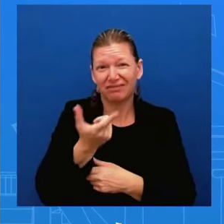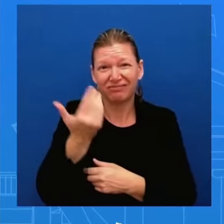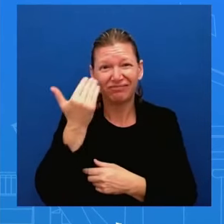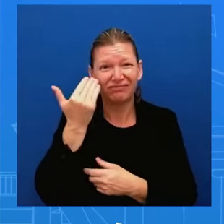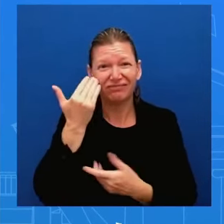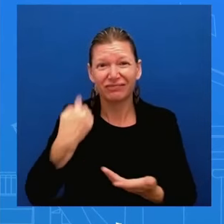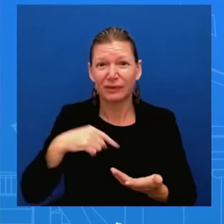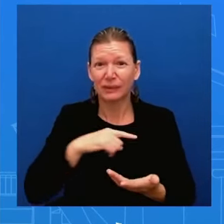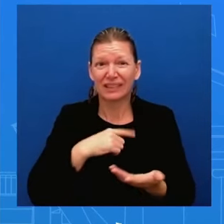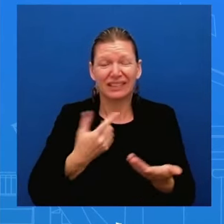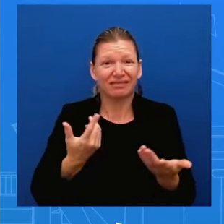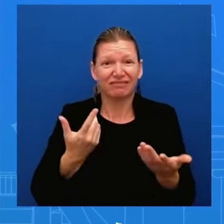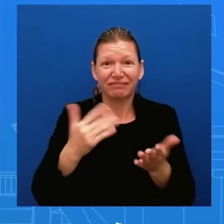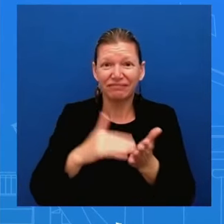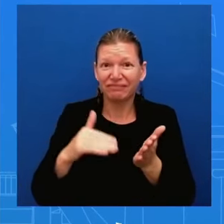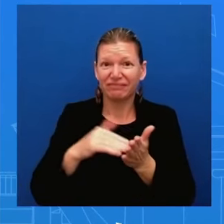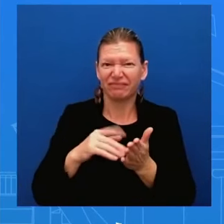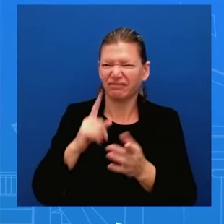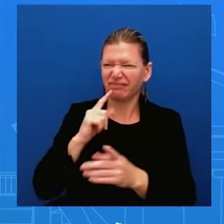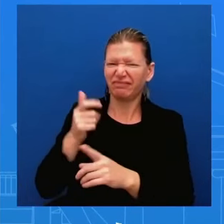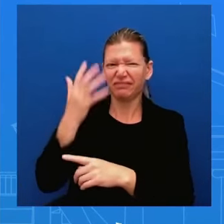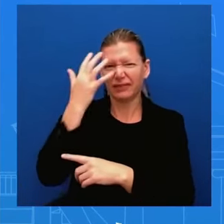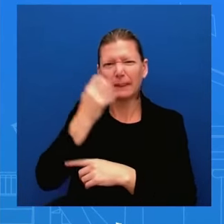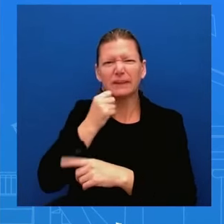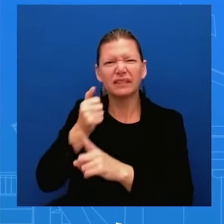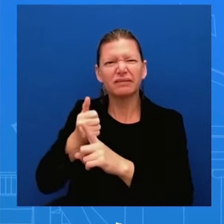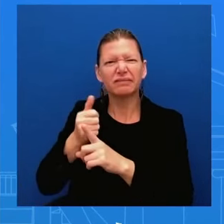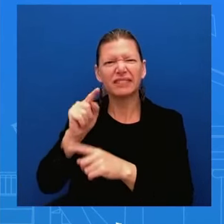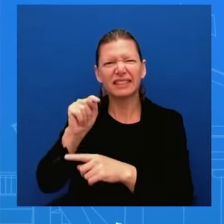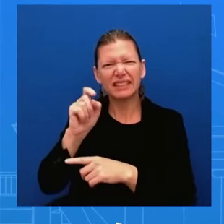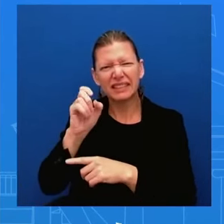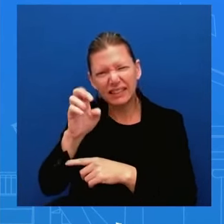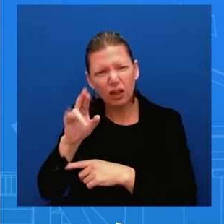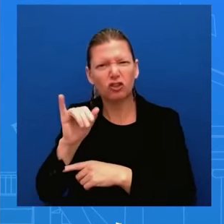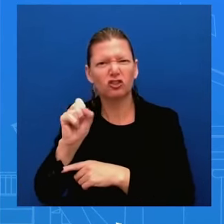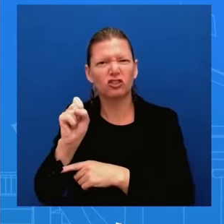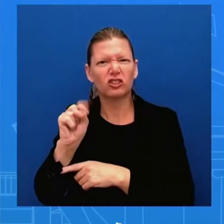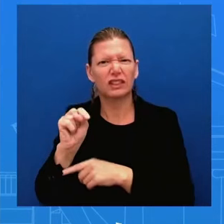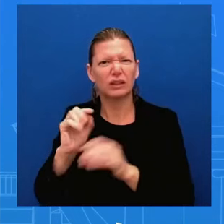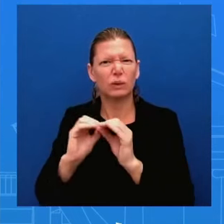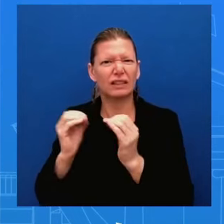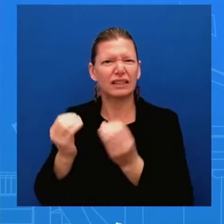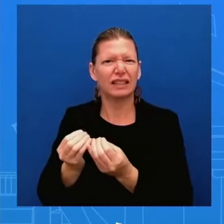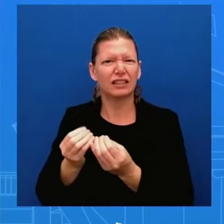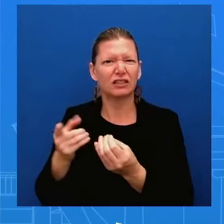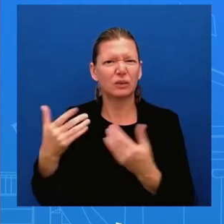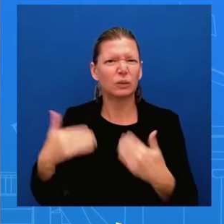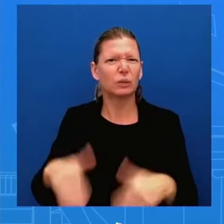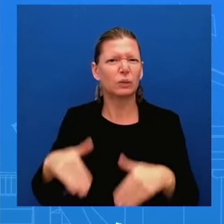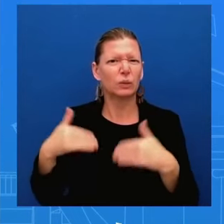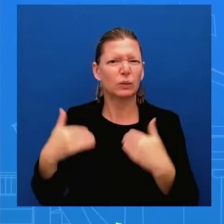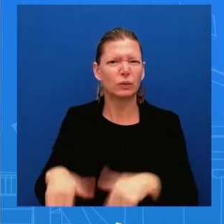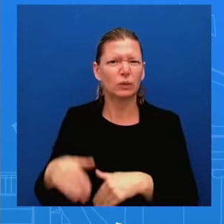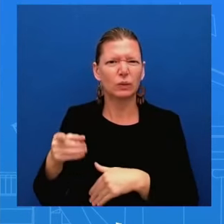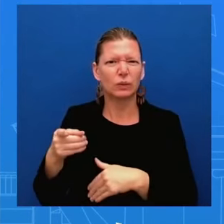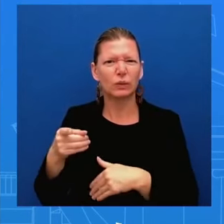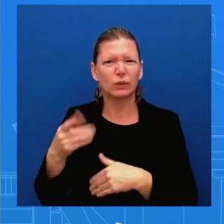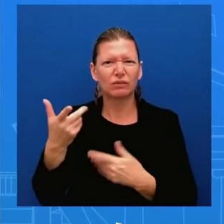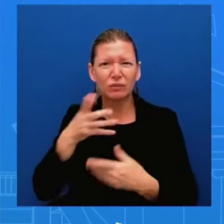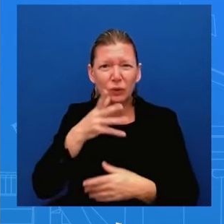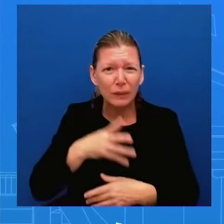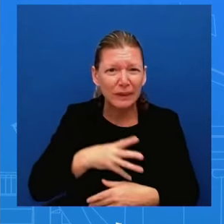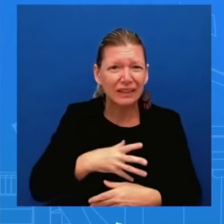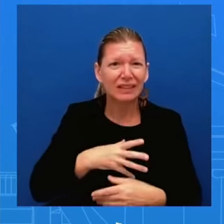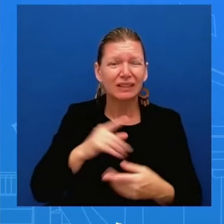let the women the wounded the elderly go it could end this could end uh so